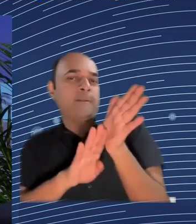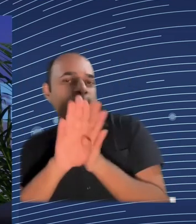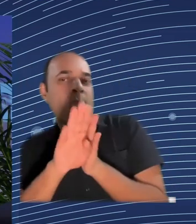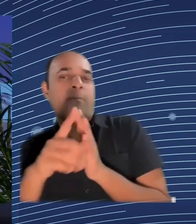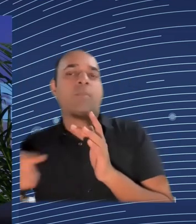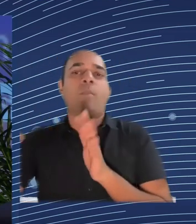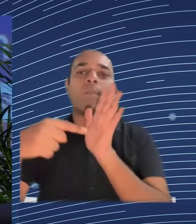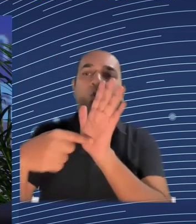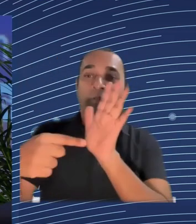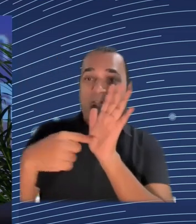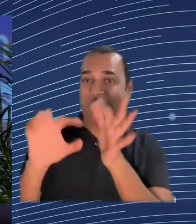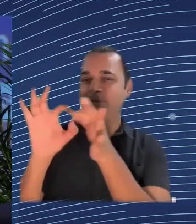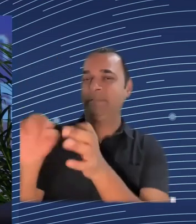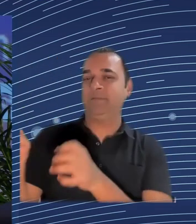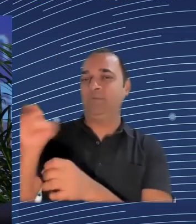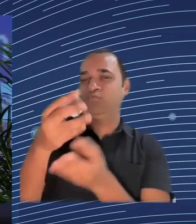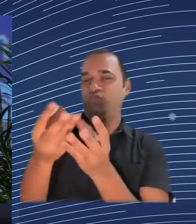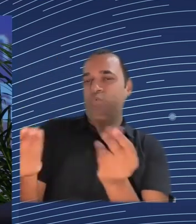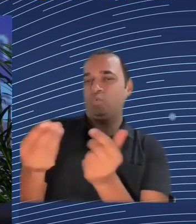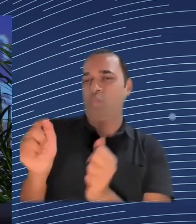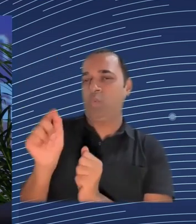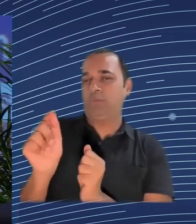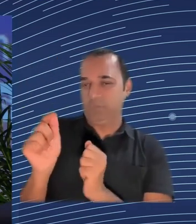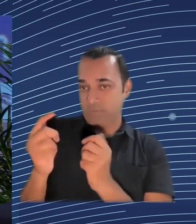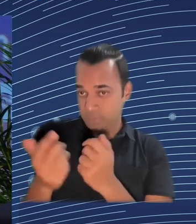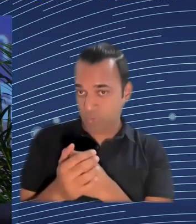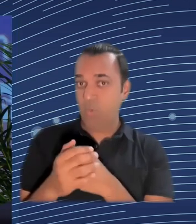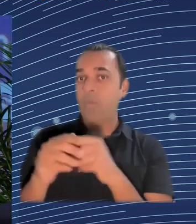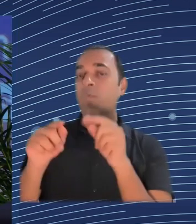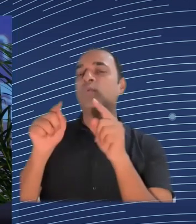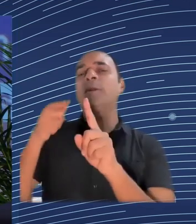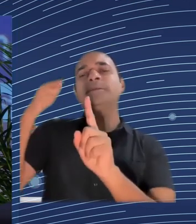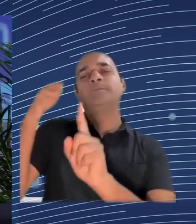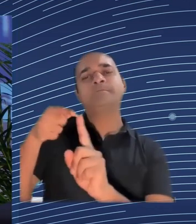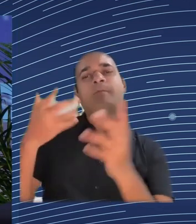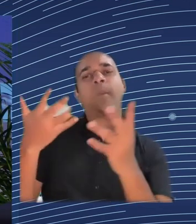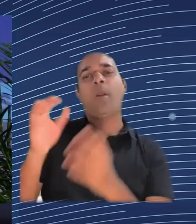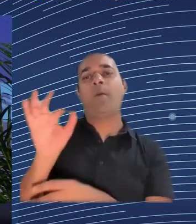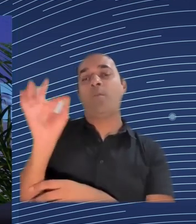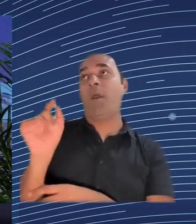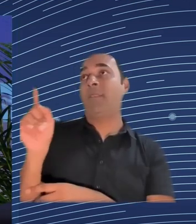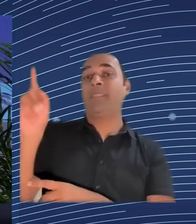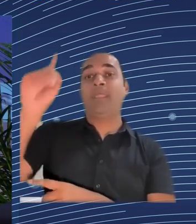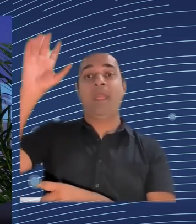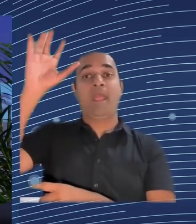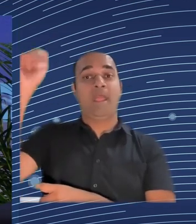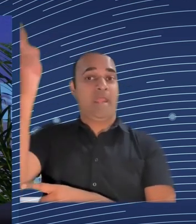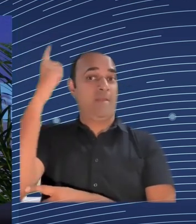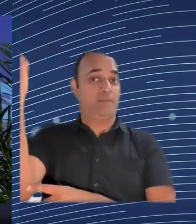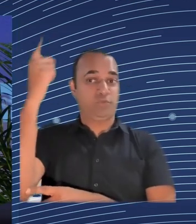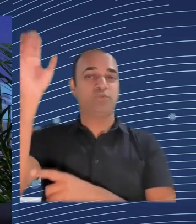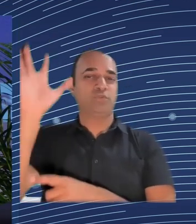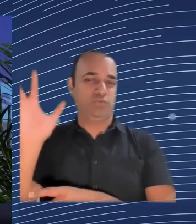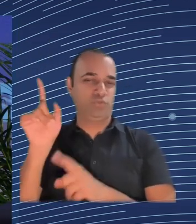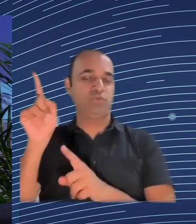where they stand as to what kind of appetite, what kind of skilled civil servants, skilled entrepreneurs,